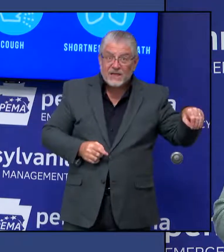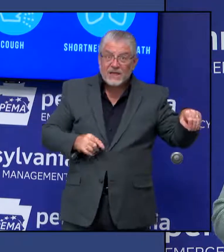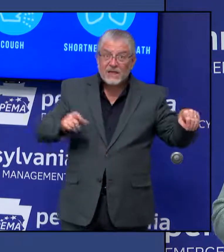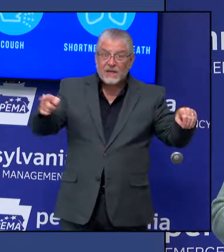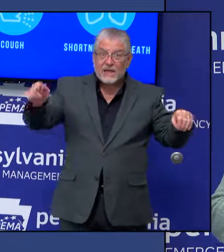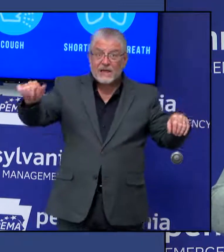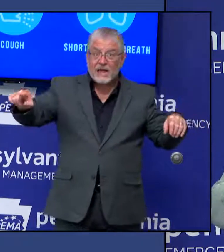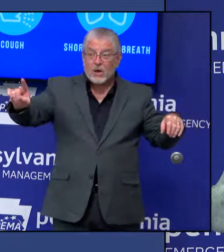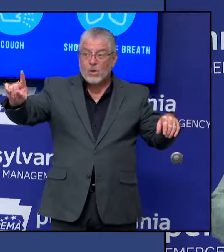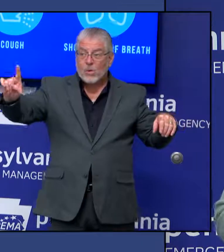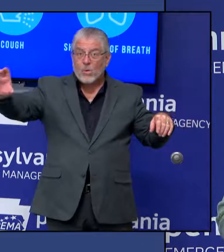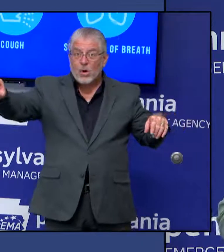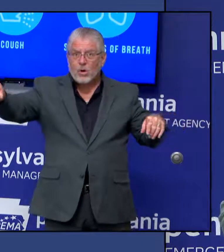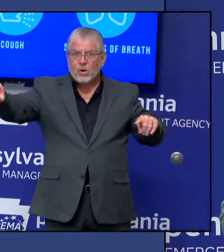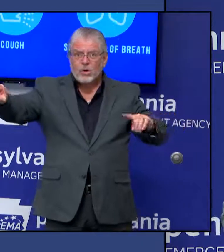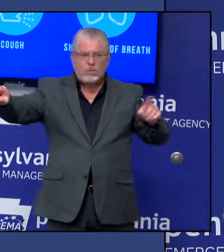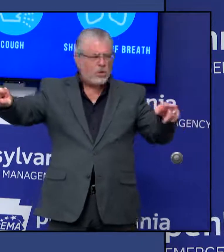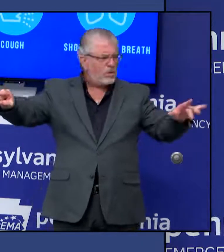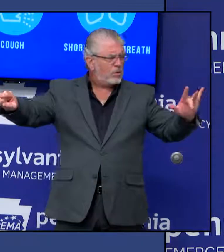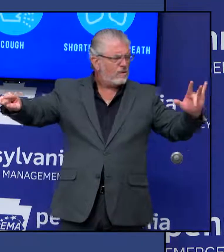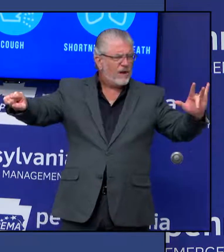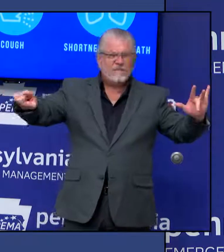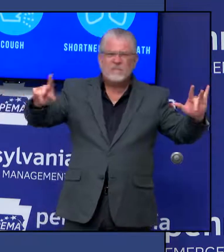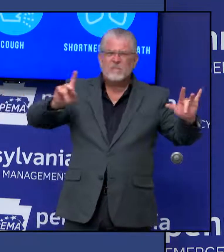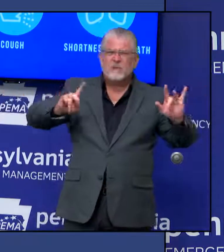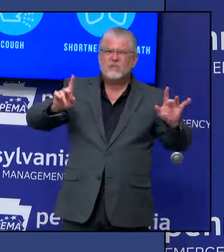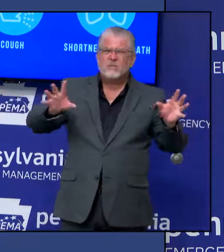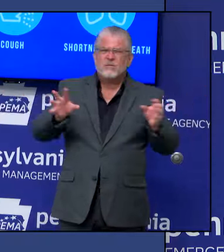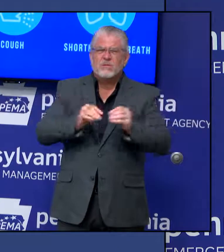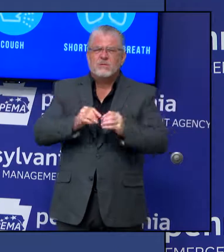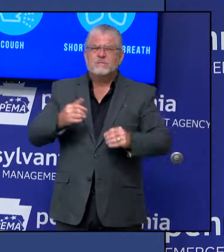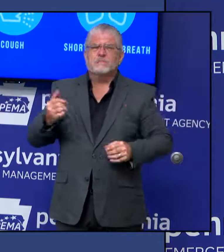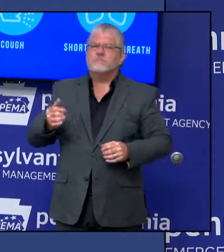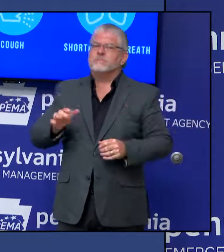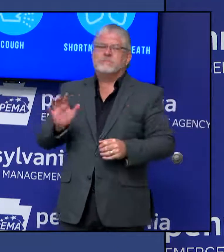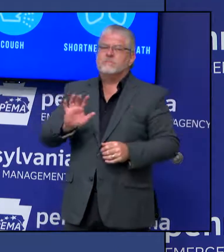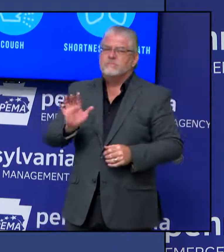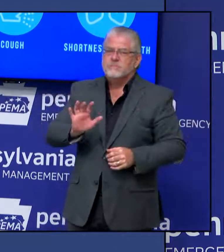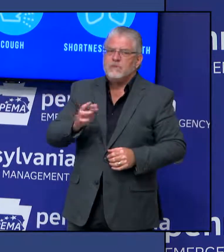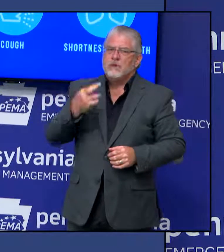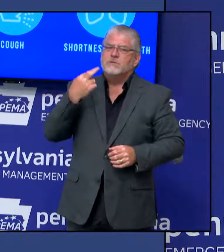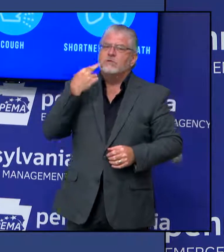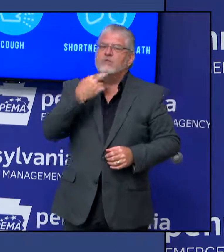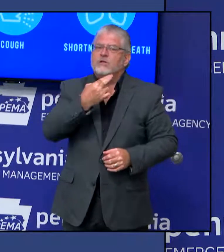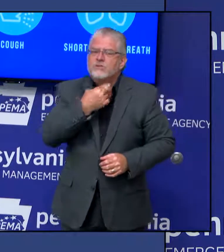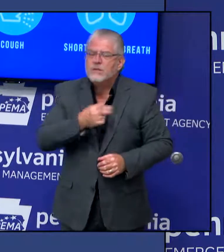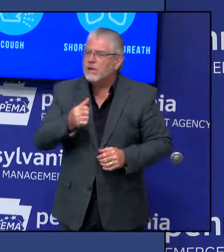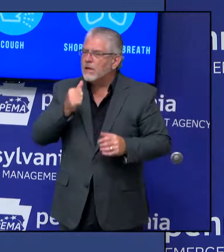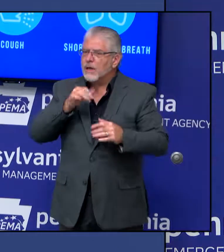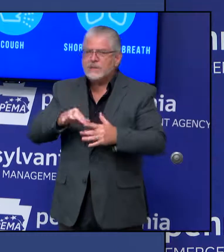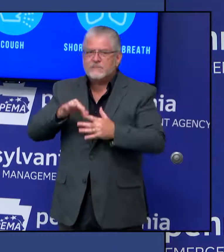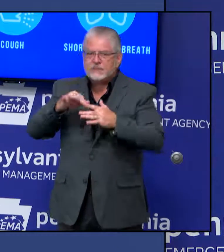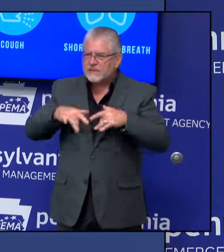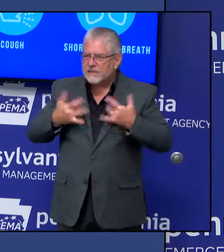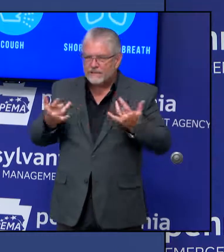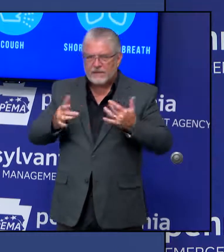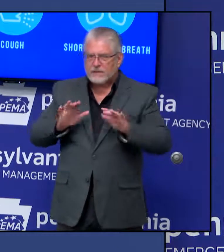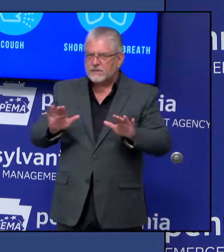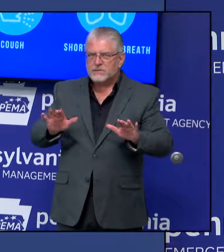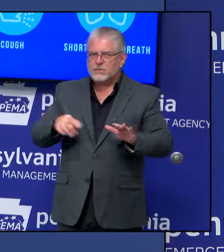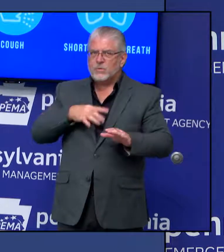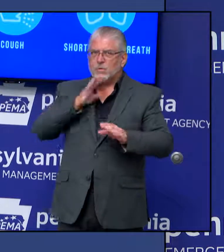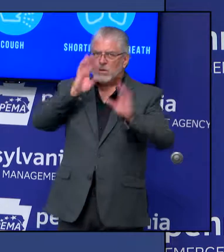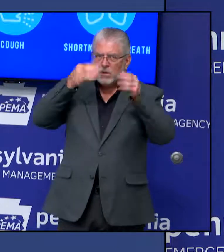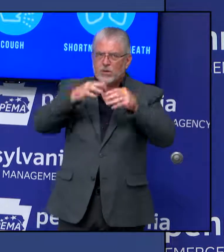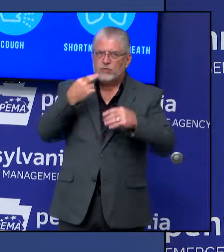like, special events. This is restaurants. Yes? So I guess what would be the reasoning why does this not include that? What was